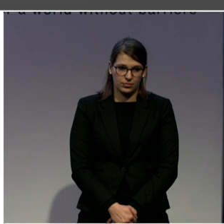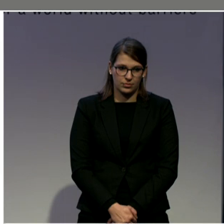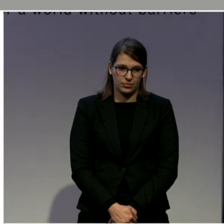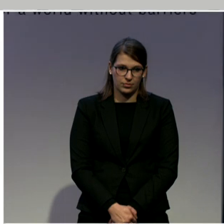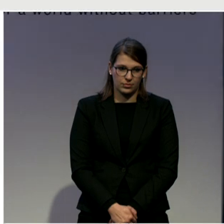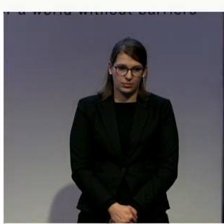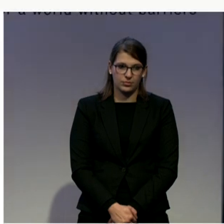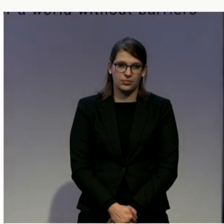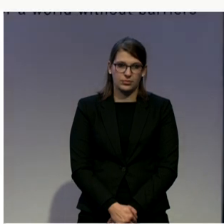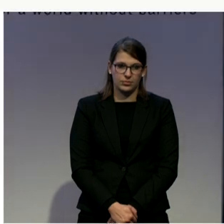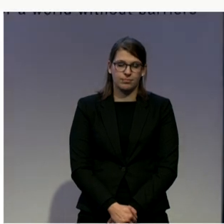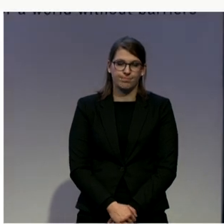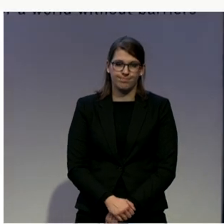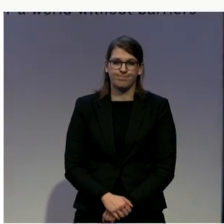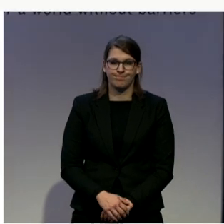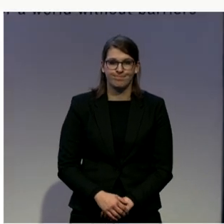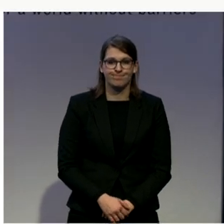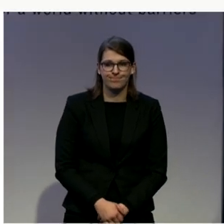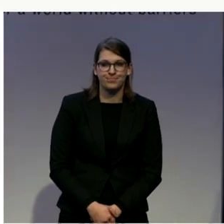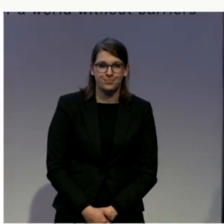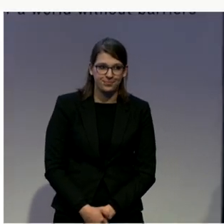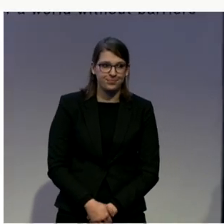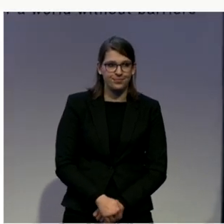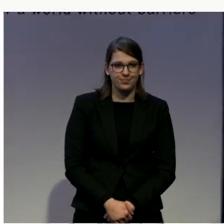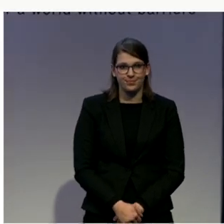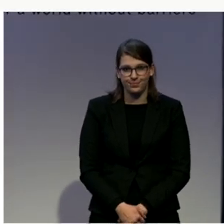So, the objectives of the...